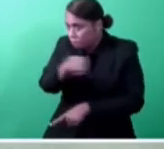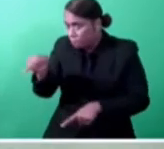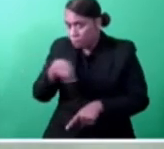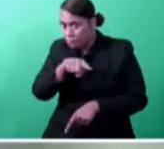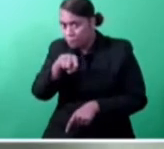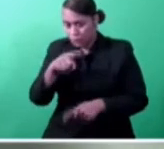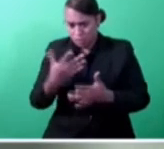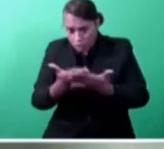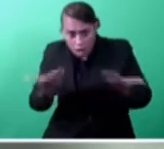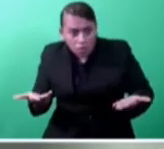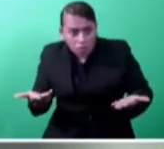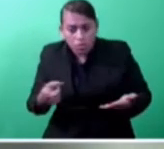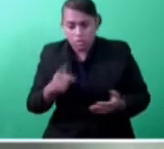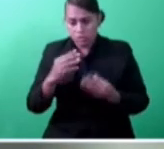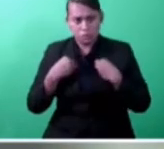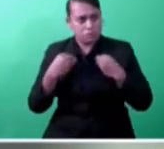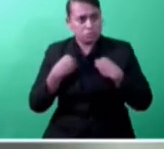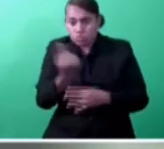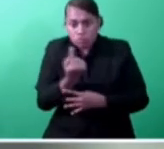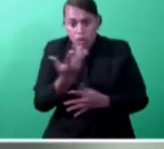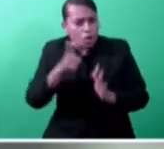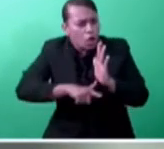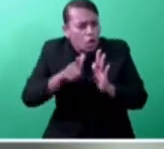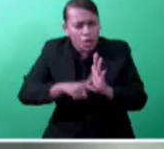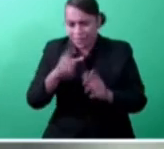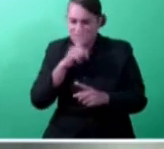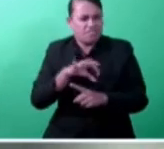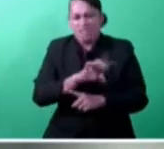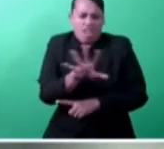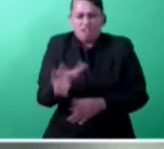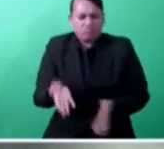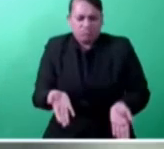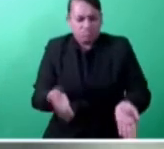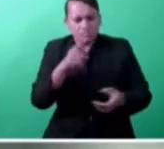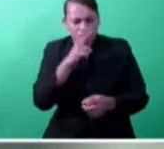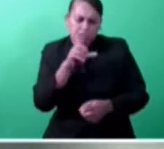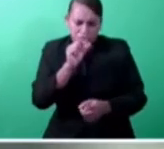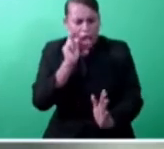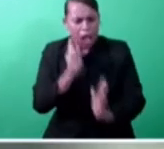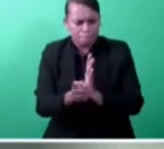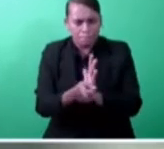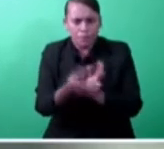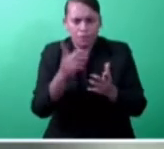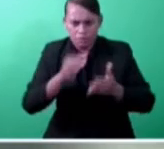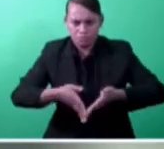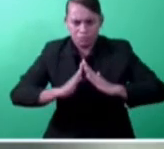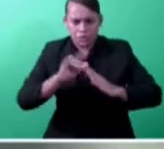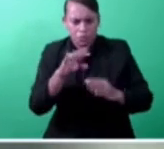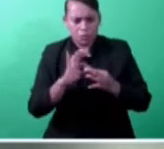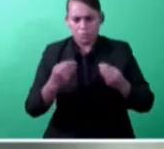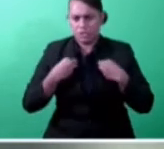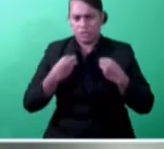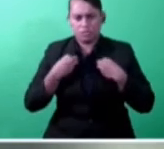businesses that are classified as low risk can start a business immediately and meet compliance with other